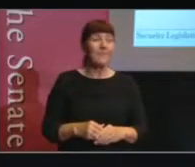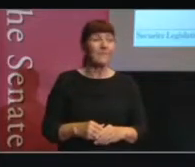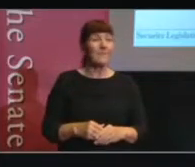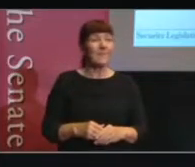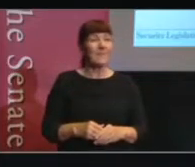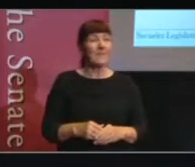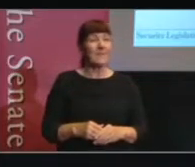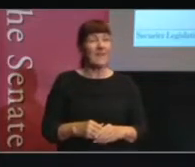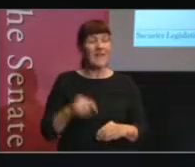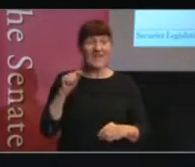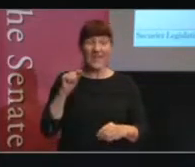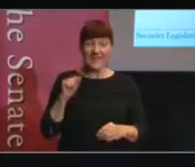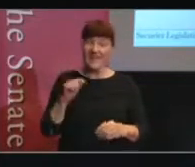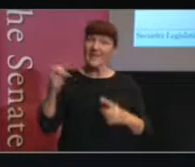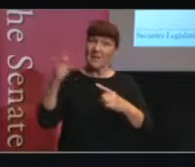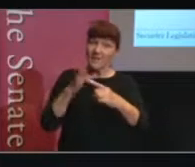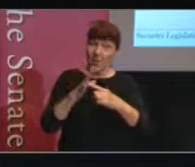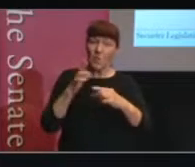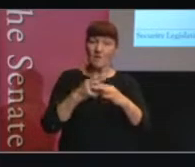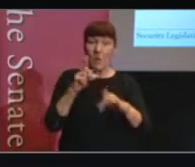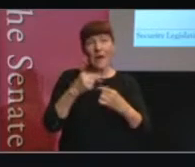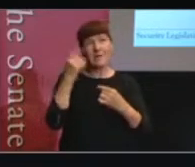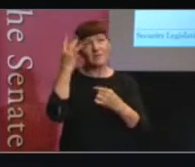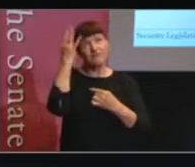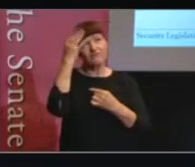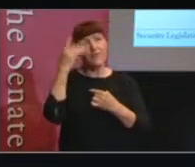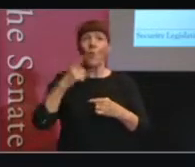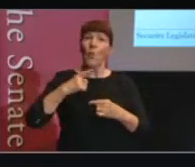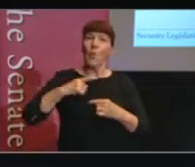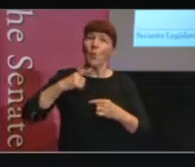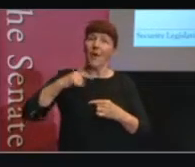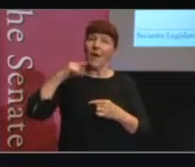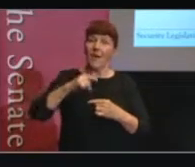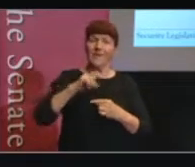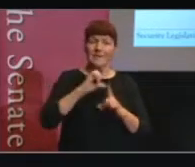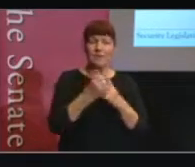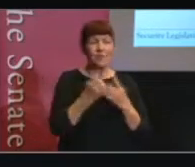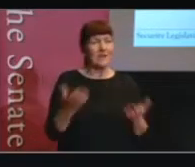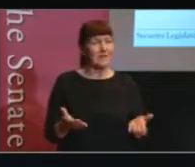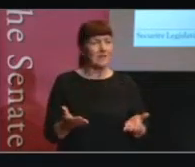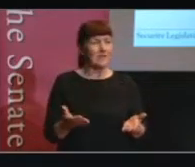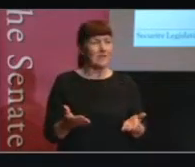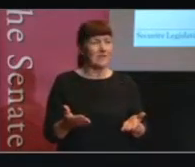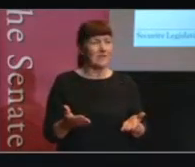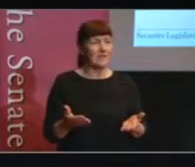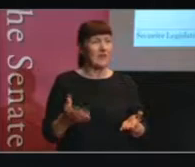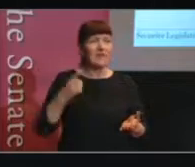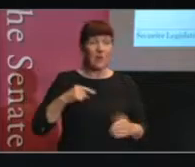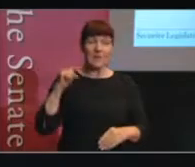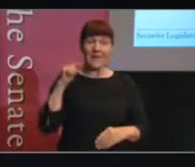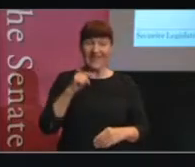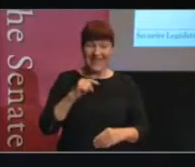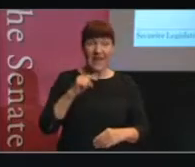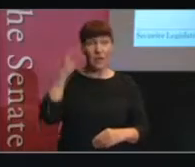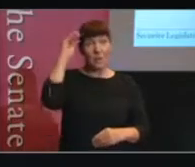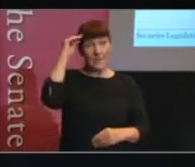And this is important for us to reflect on why that might be. It's because that committee was part